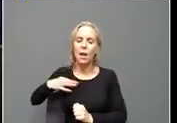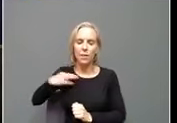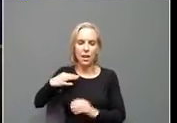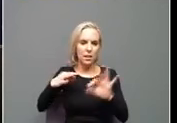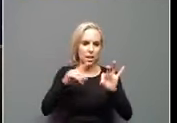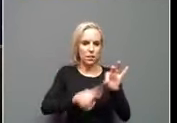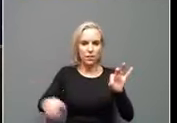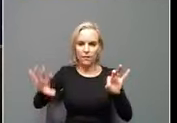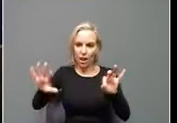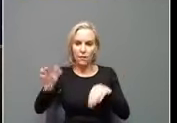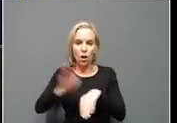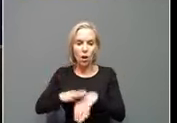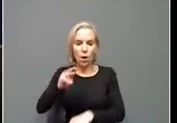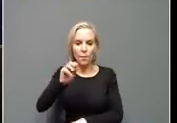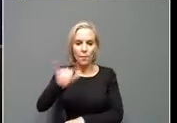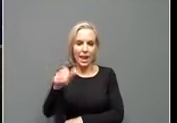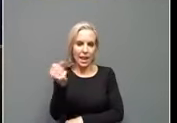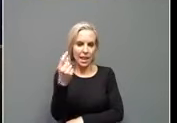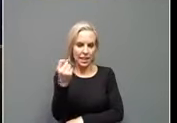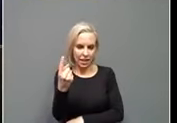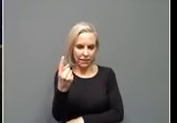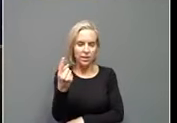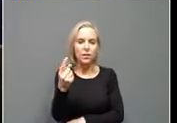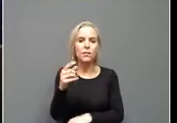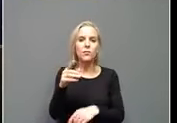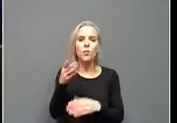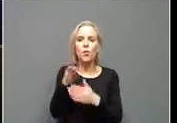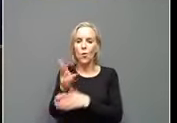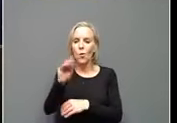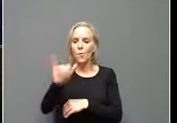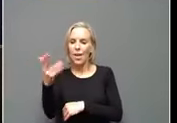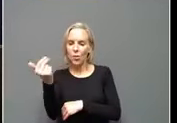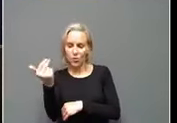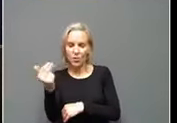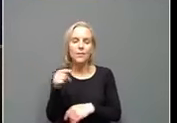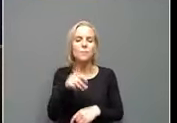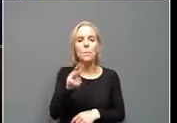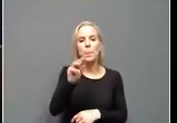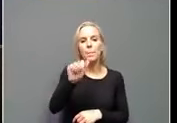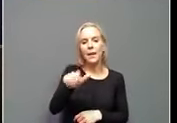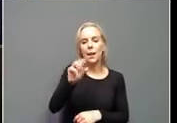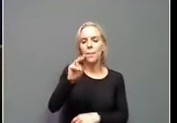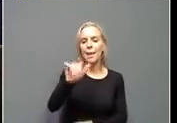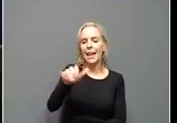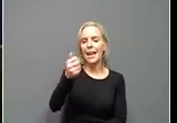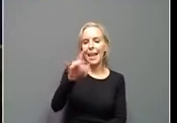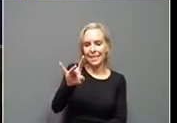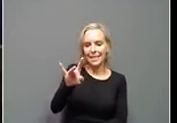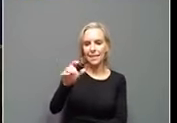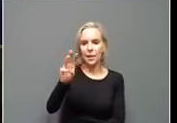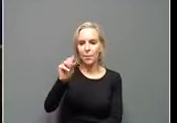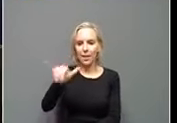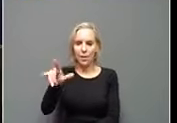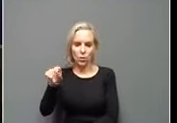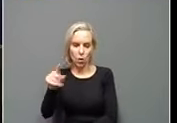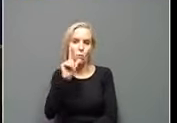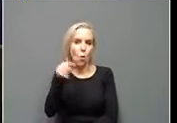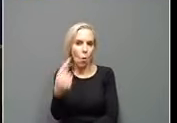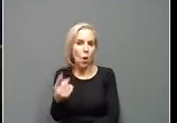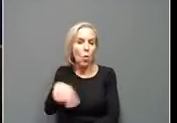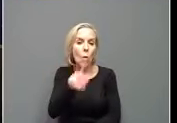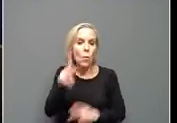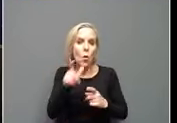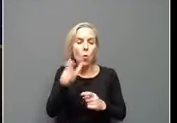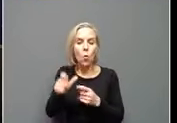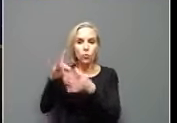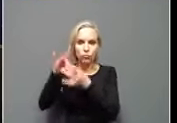May 11th through the 13th and again on May 18th through the 20th. And again, this is only for people who were affected by the